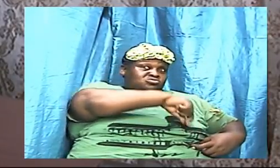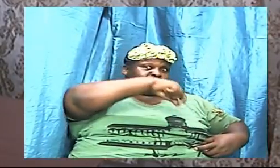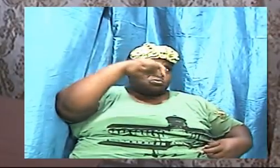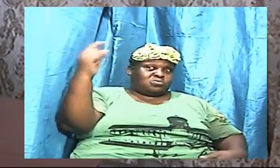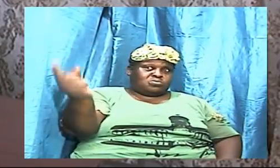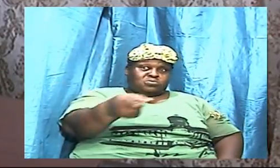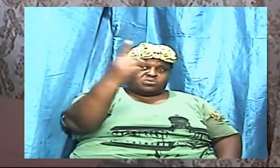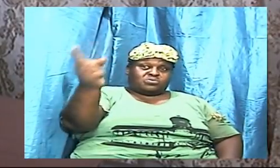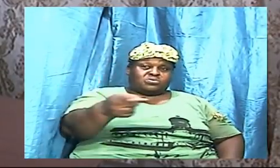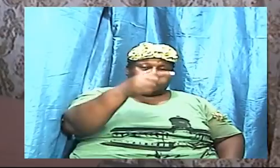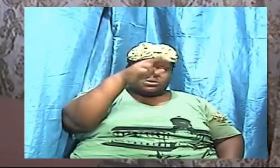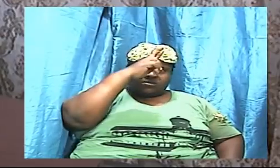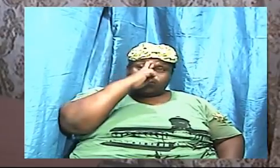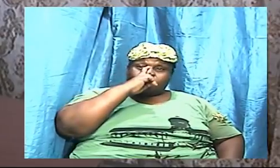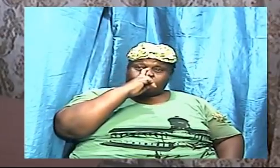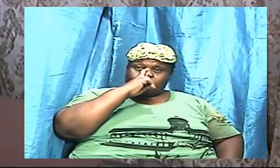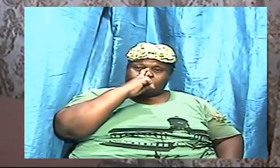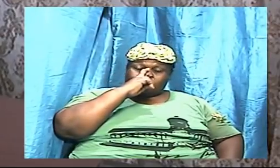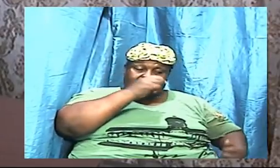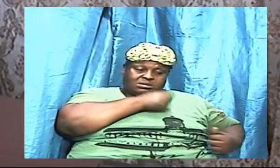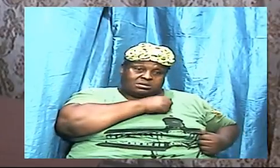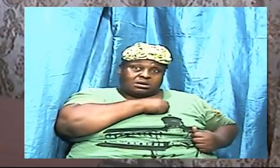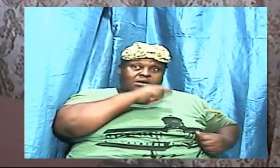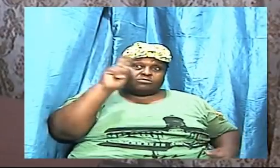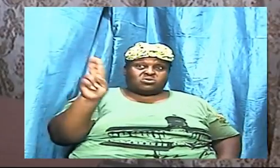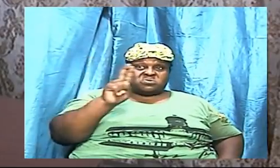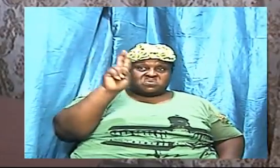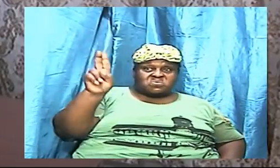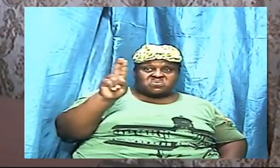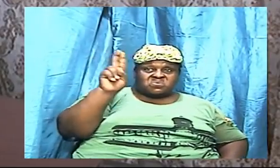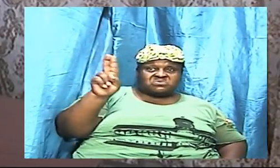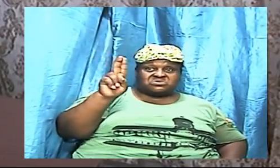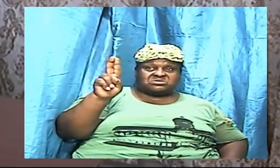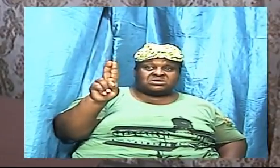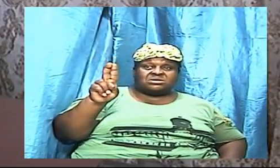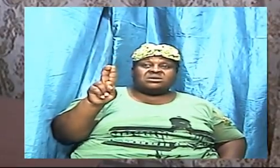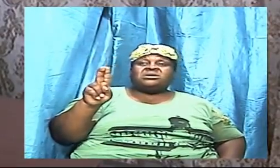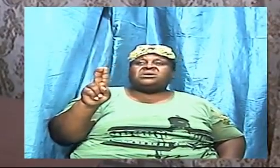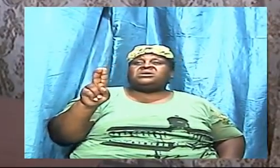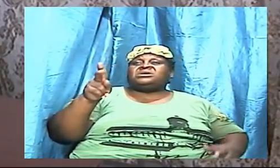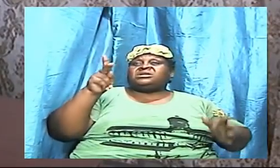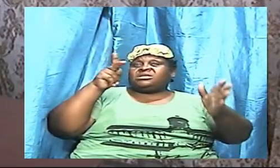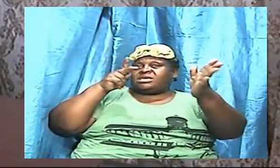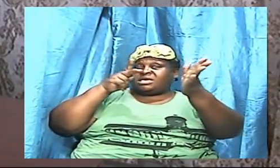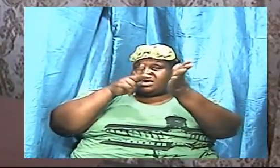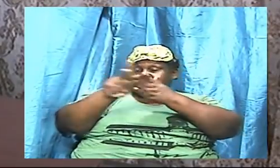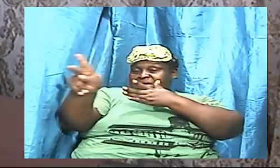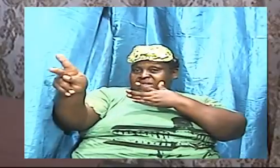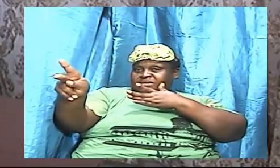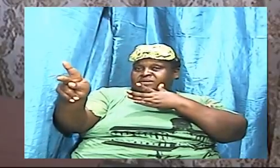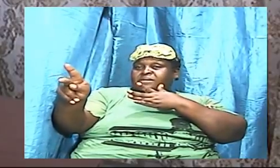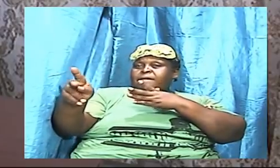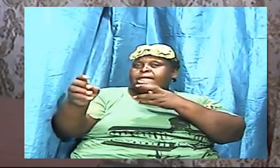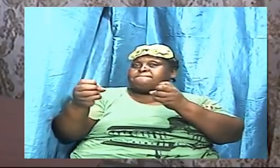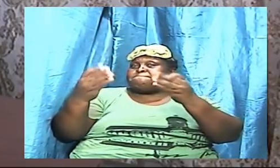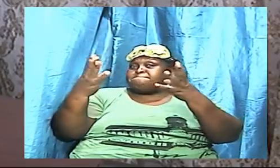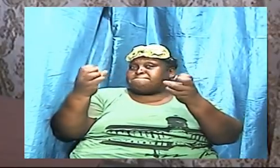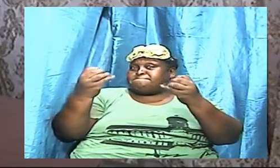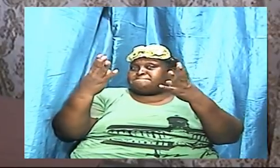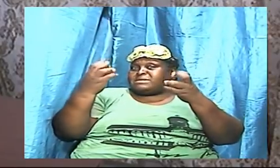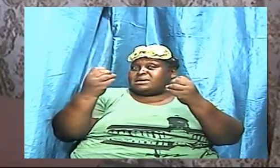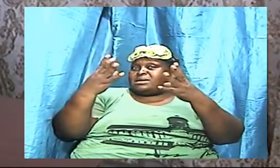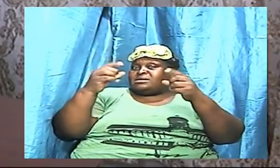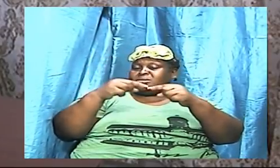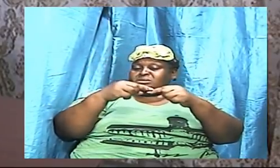the tremendous damage and inflicted serious casualty on the part